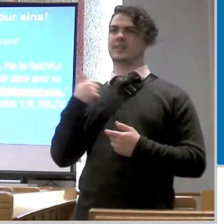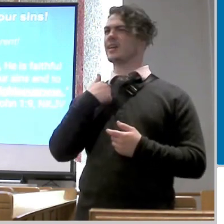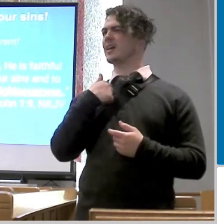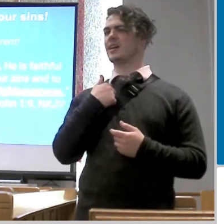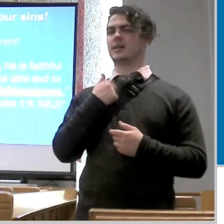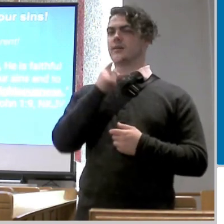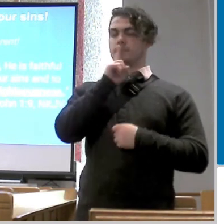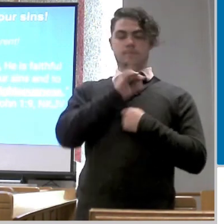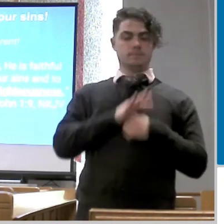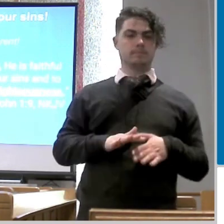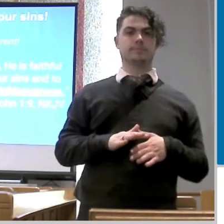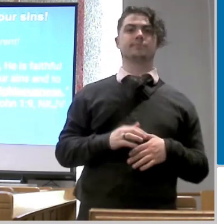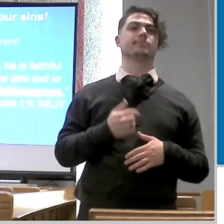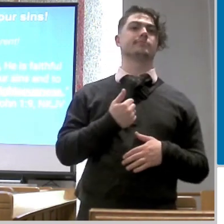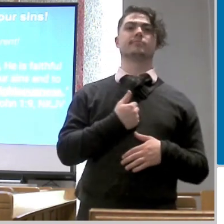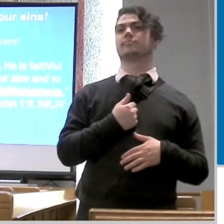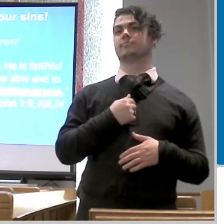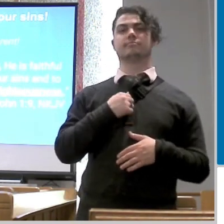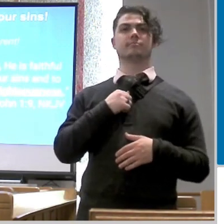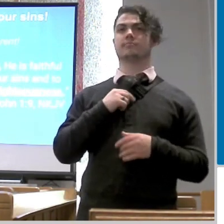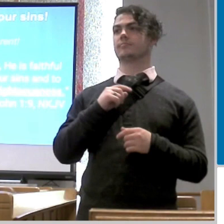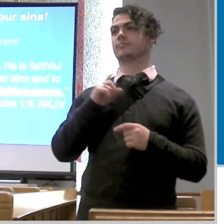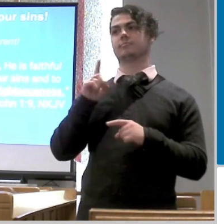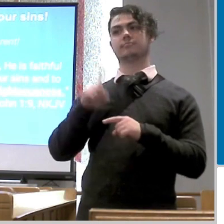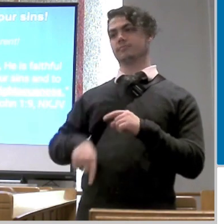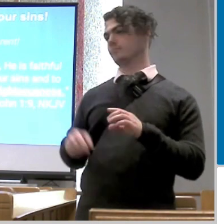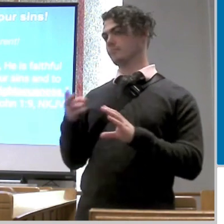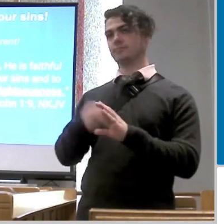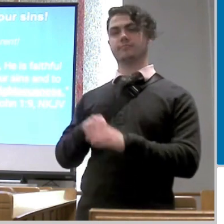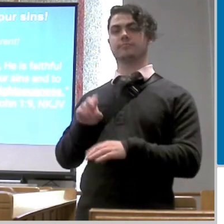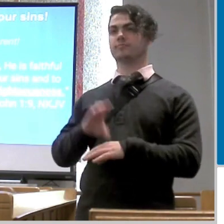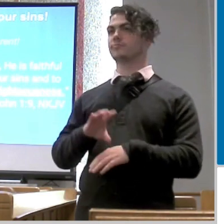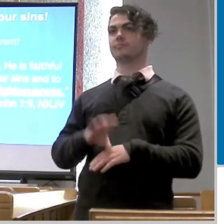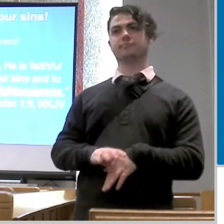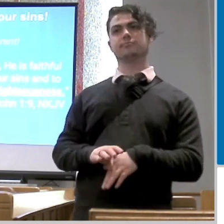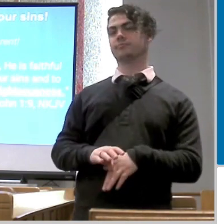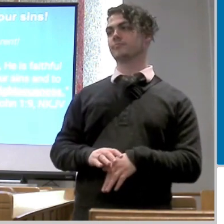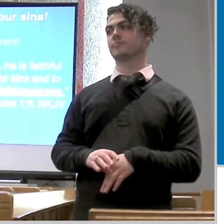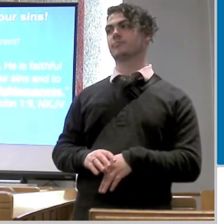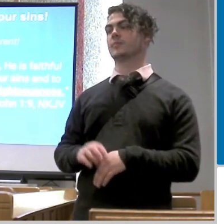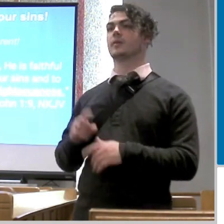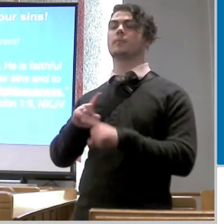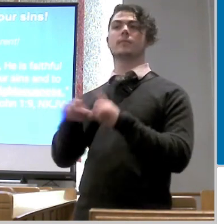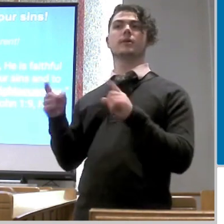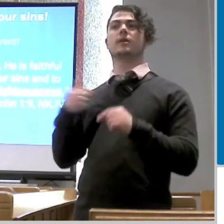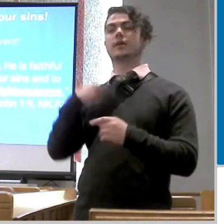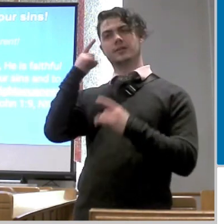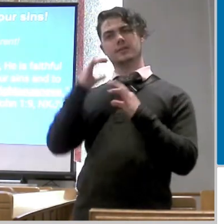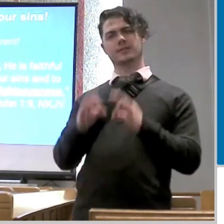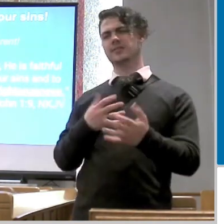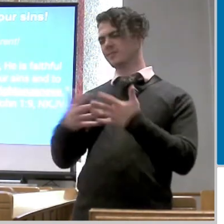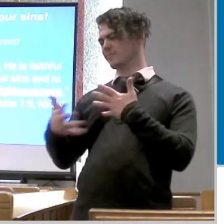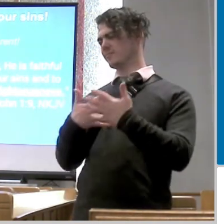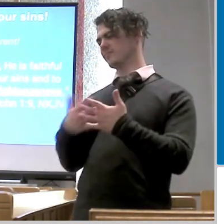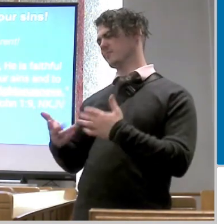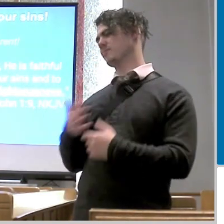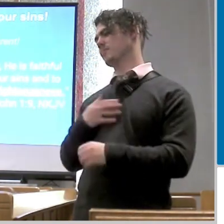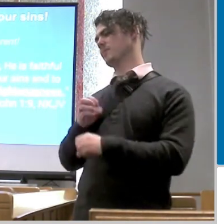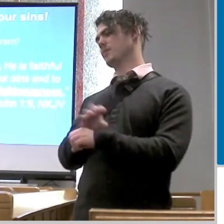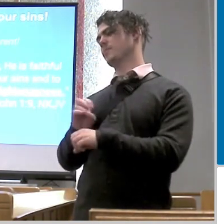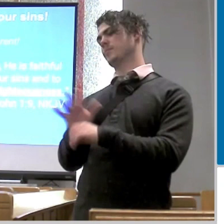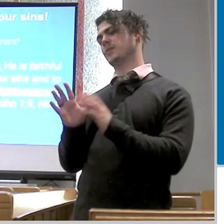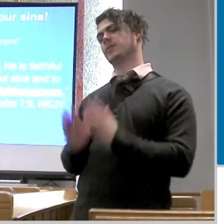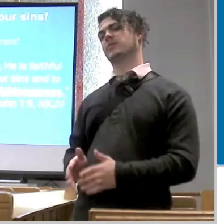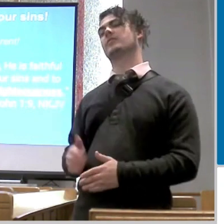but for some reason i was like i want to be transparent i want to just share with my mentor this is what's going on